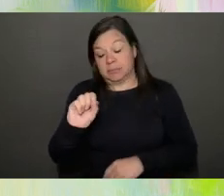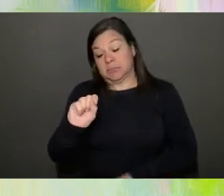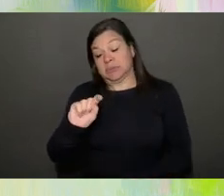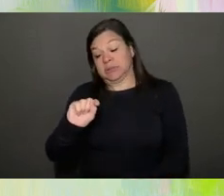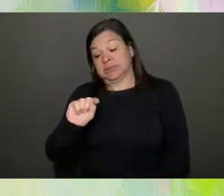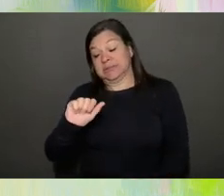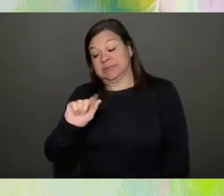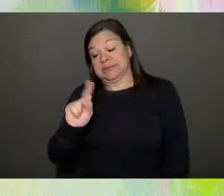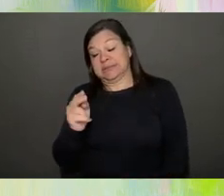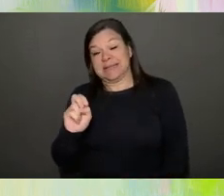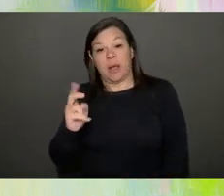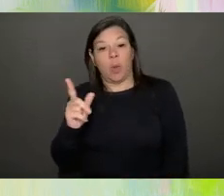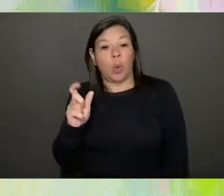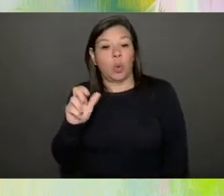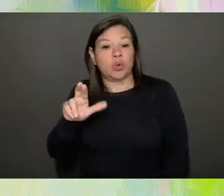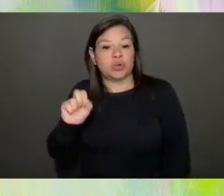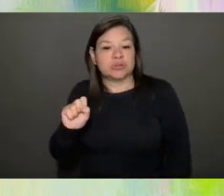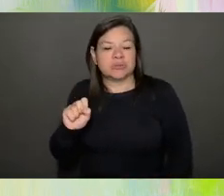answers in the chat.